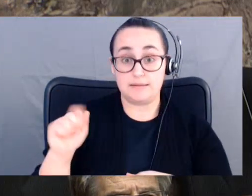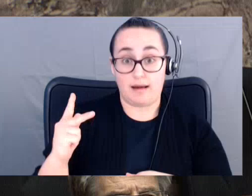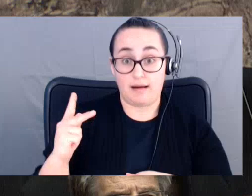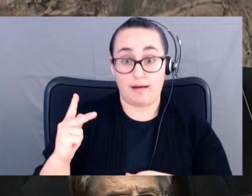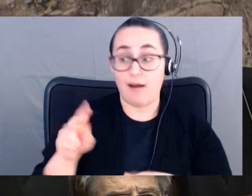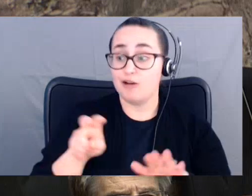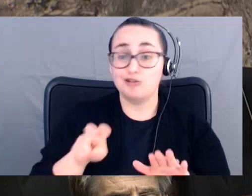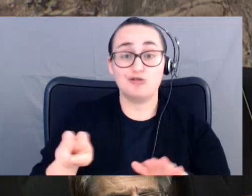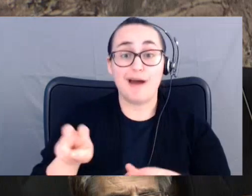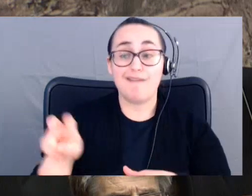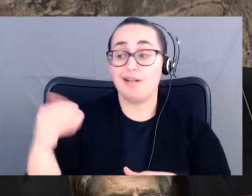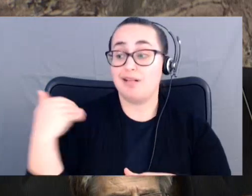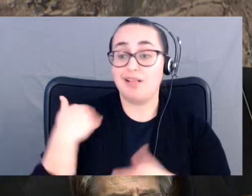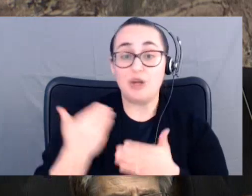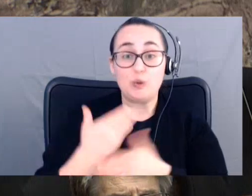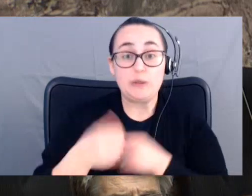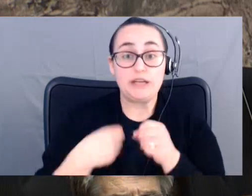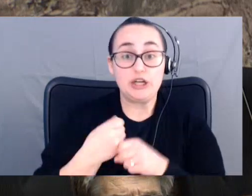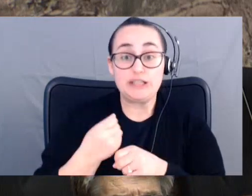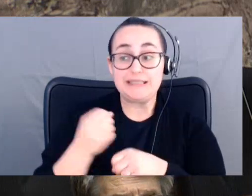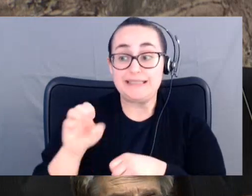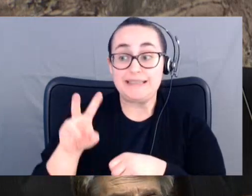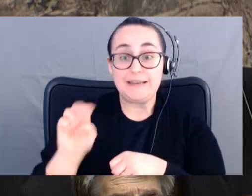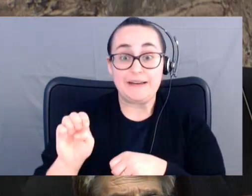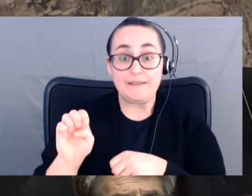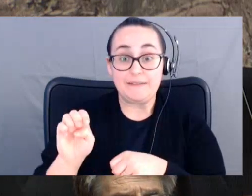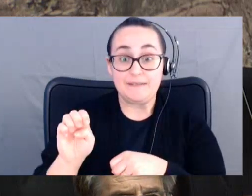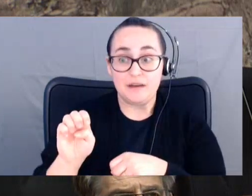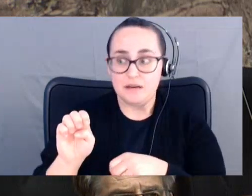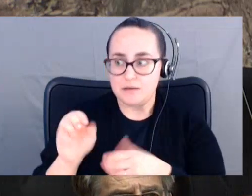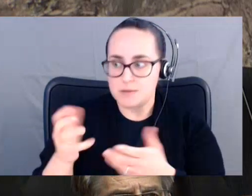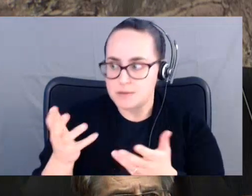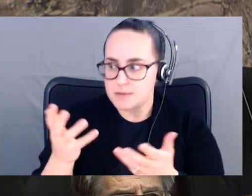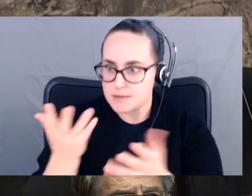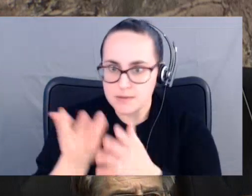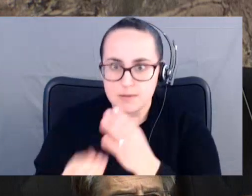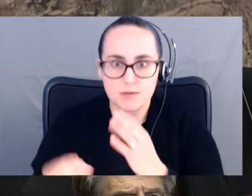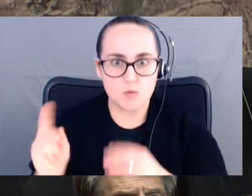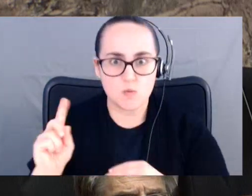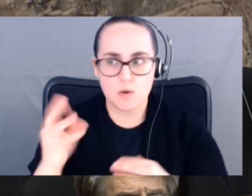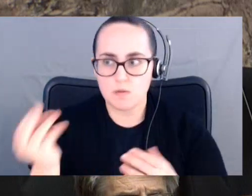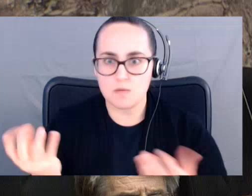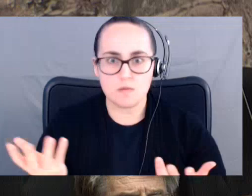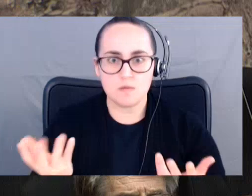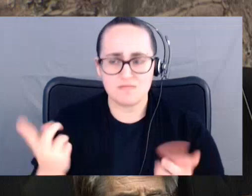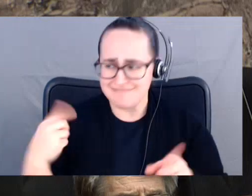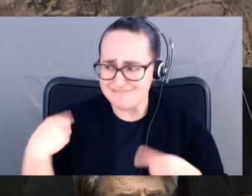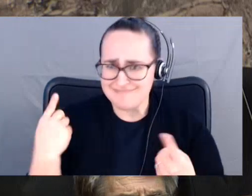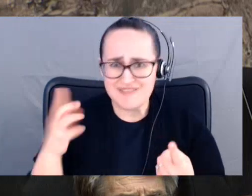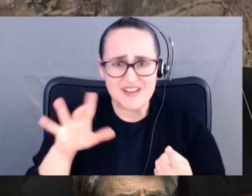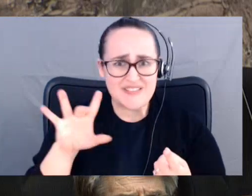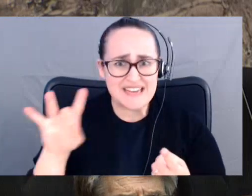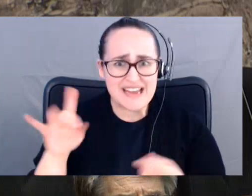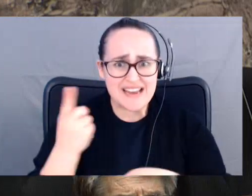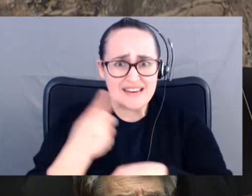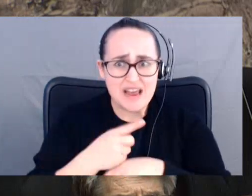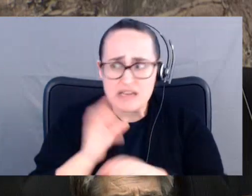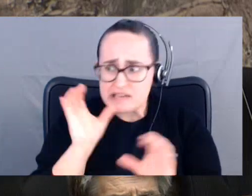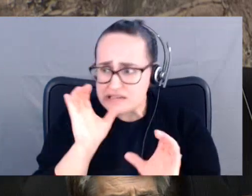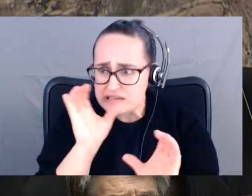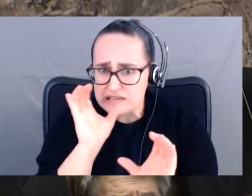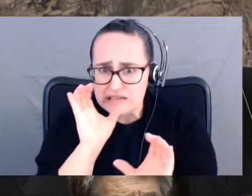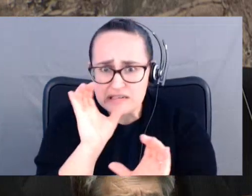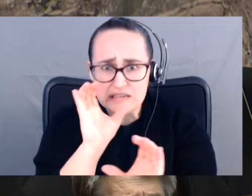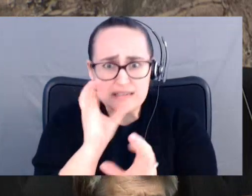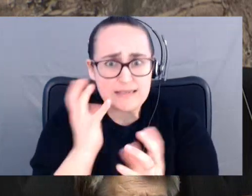Imagine being his mum, Julie, or his friends and family, having no answers, no clues, and no substantive communication